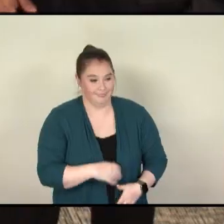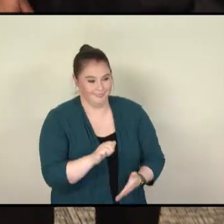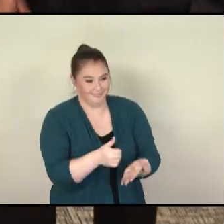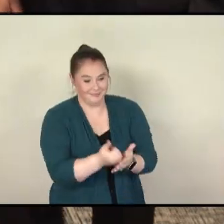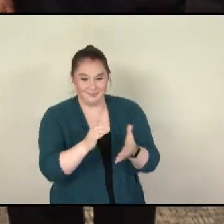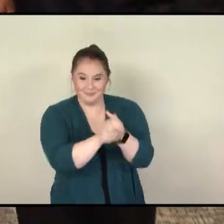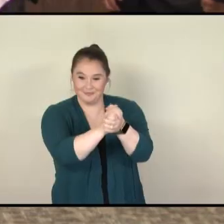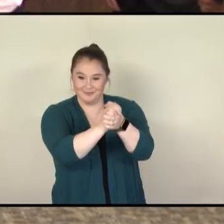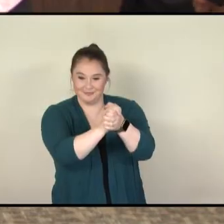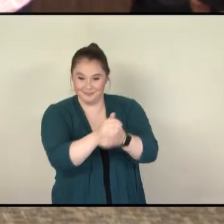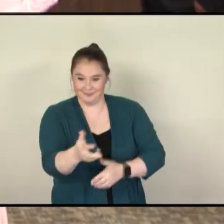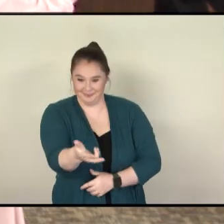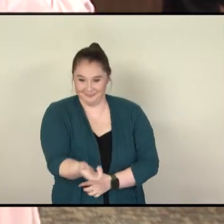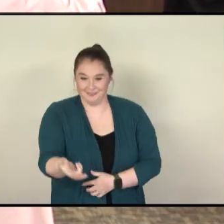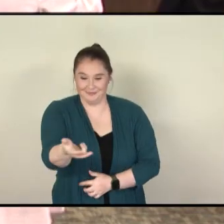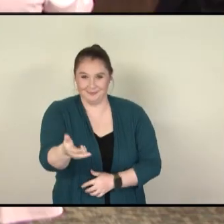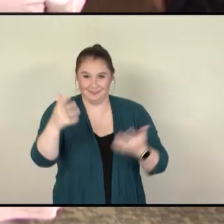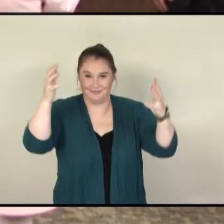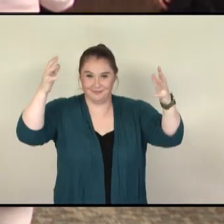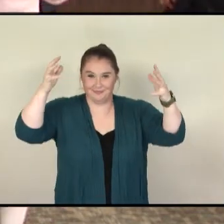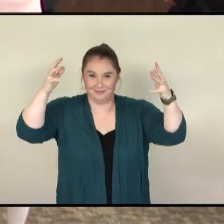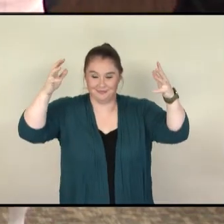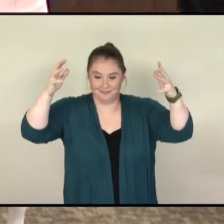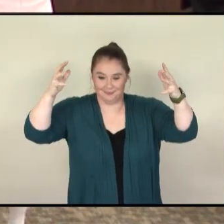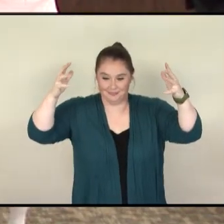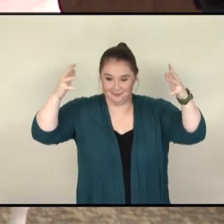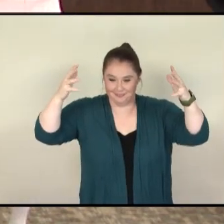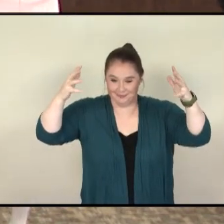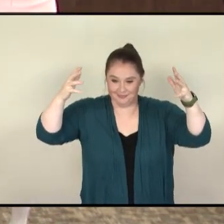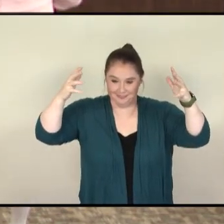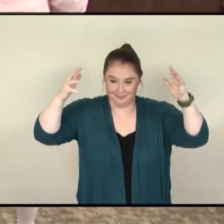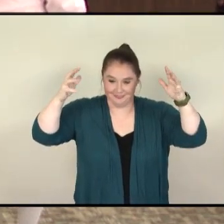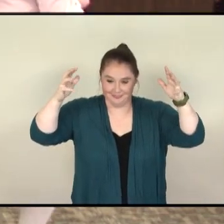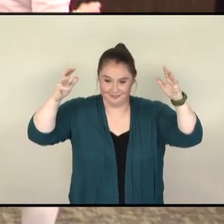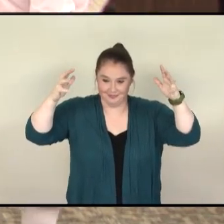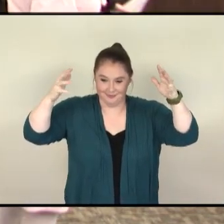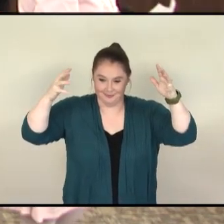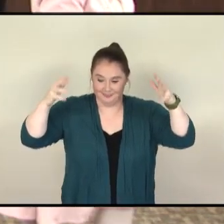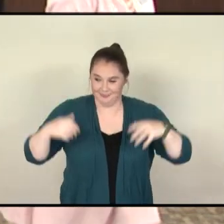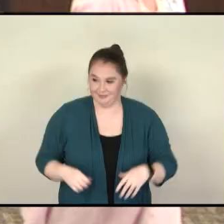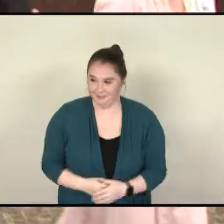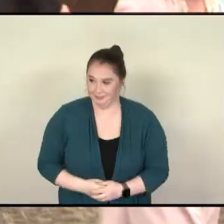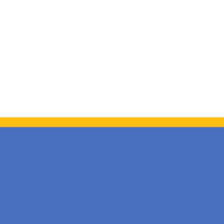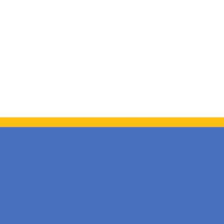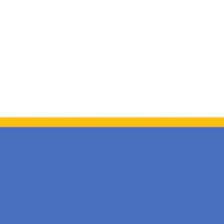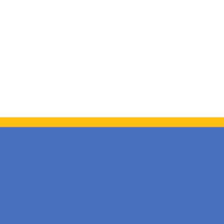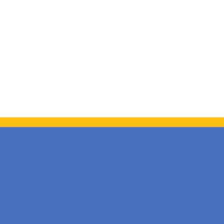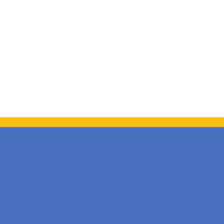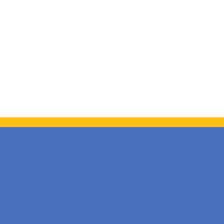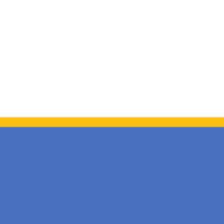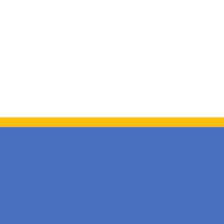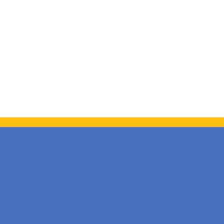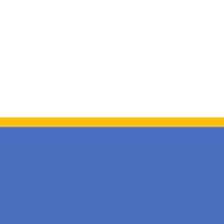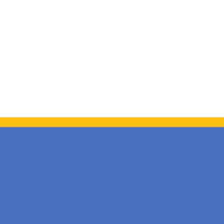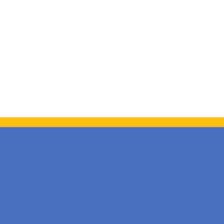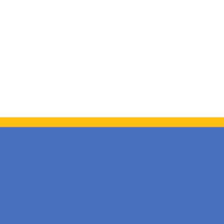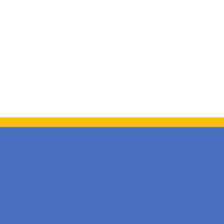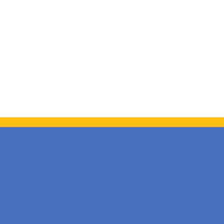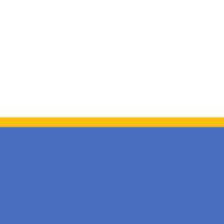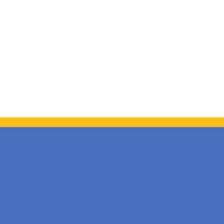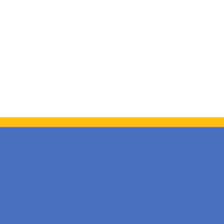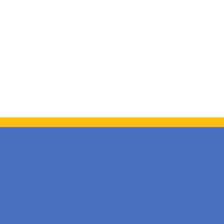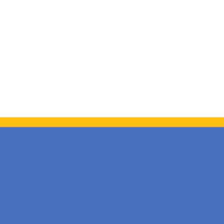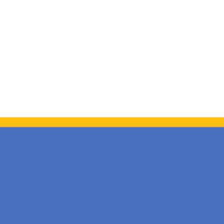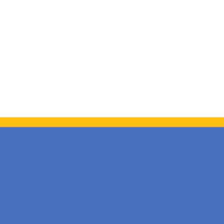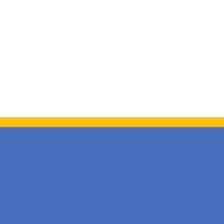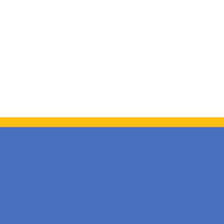we will now move on to